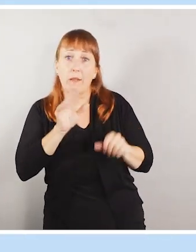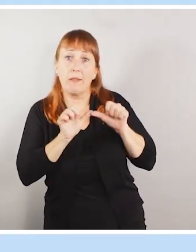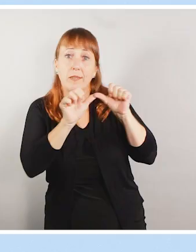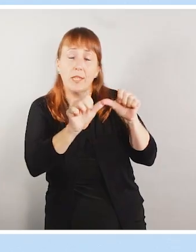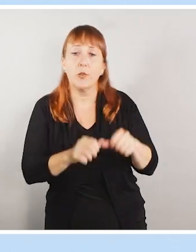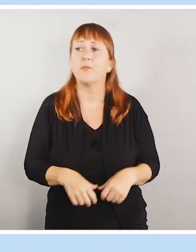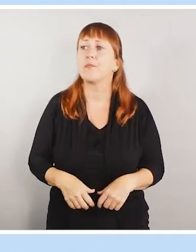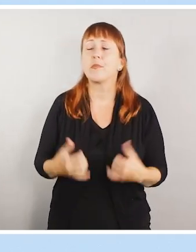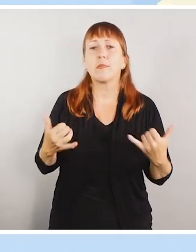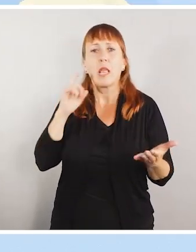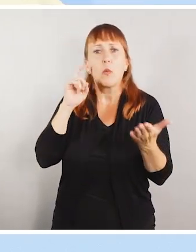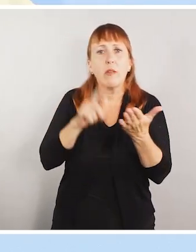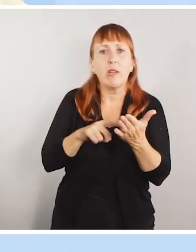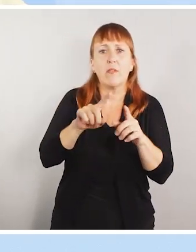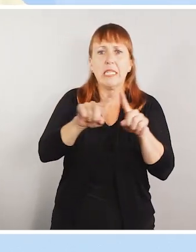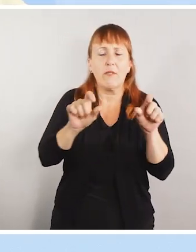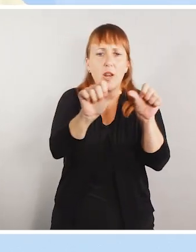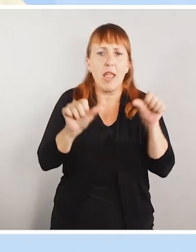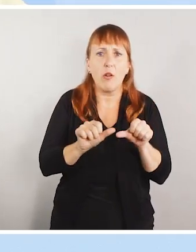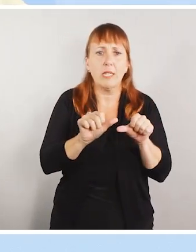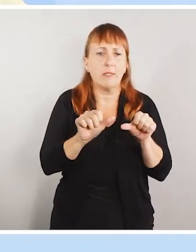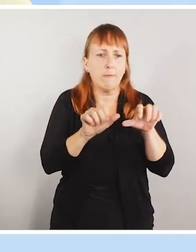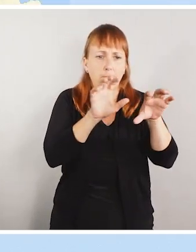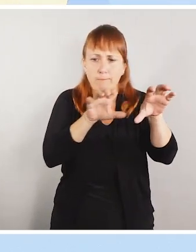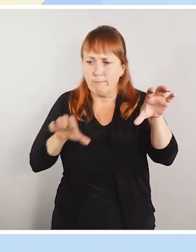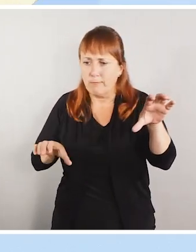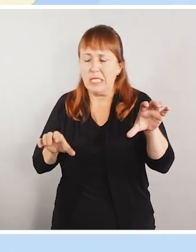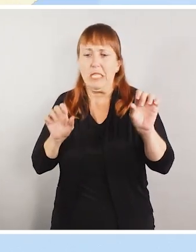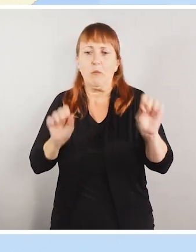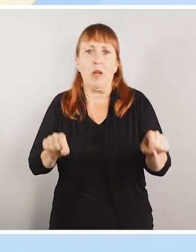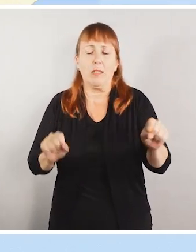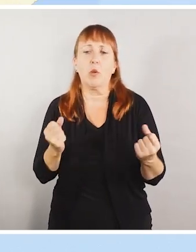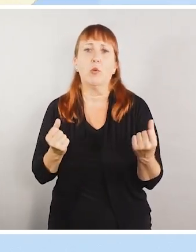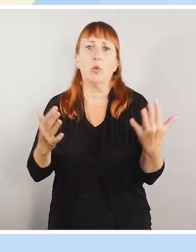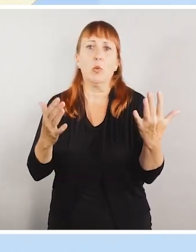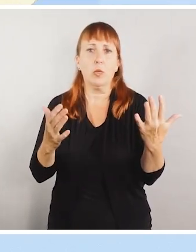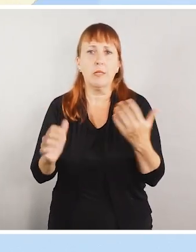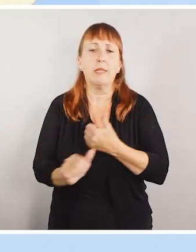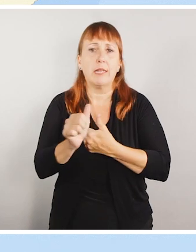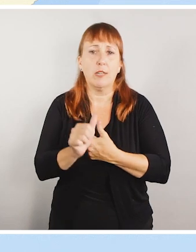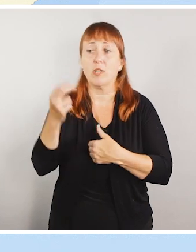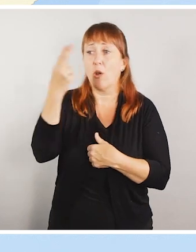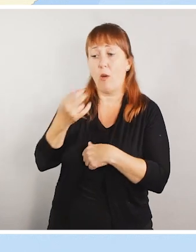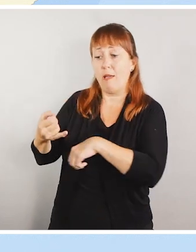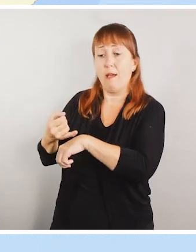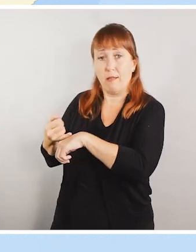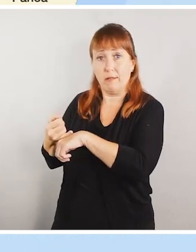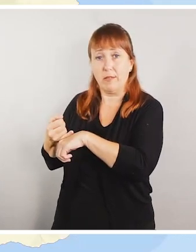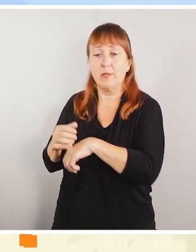We've identified specific areas that are at high risk and may be subject to PSPS on Hawaii Island,